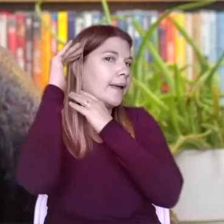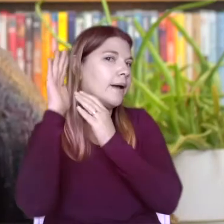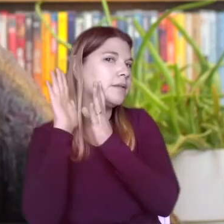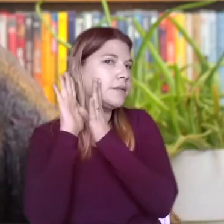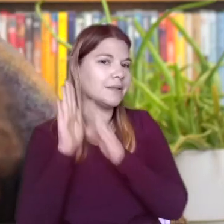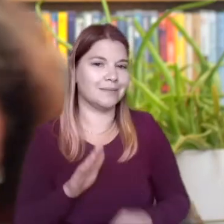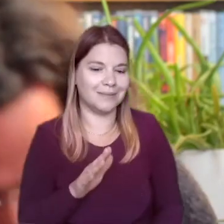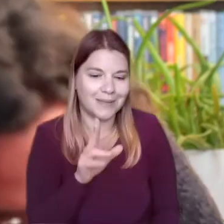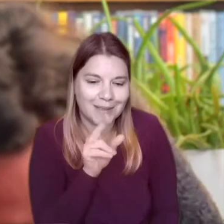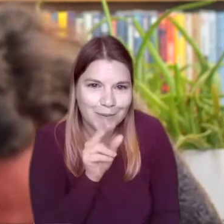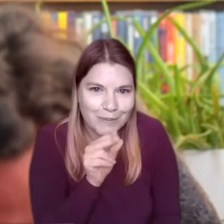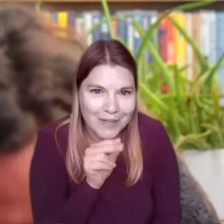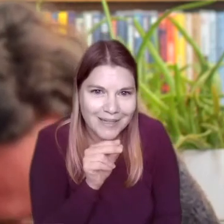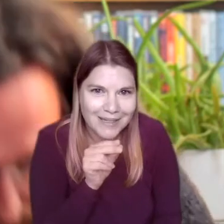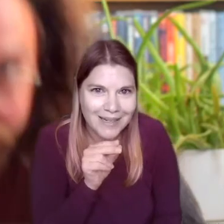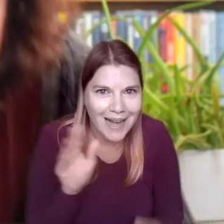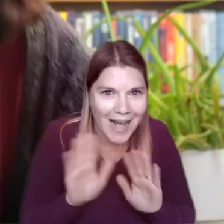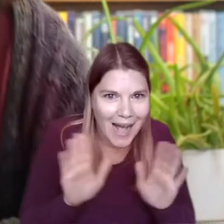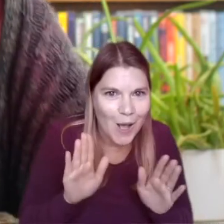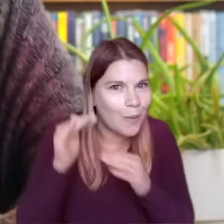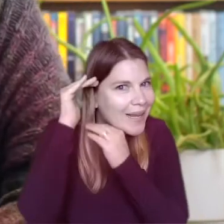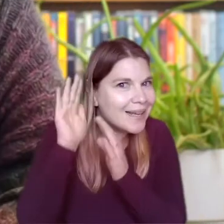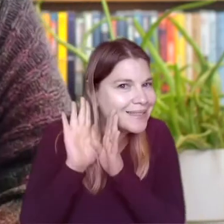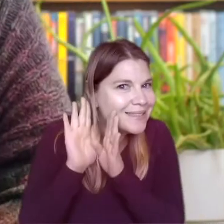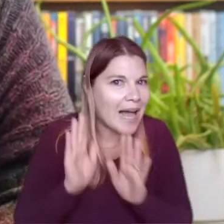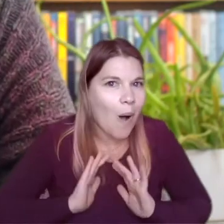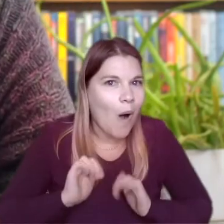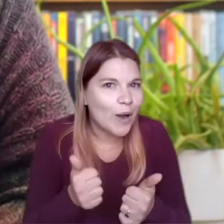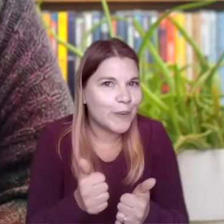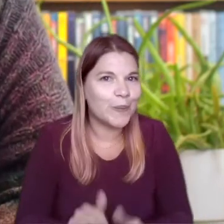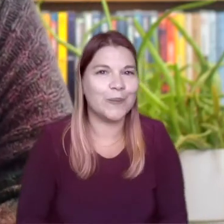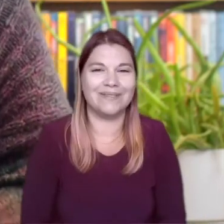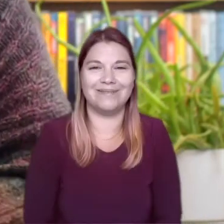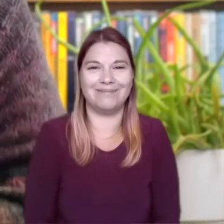Hello ears. How are you? See?